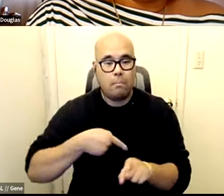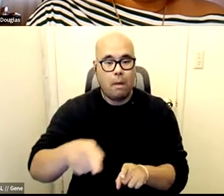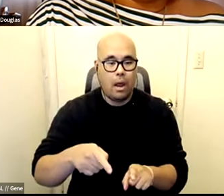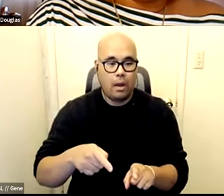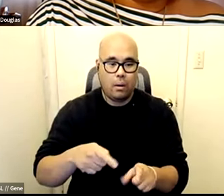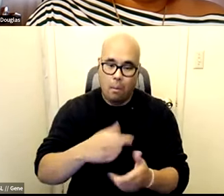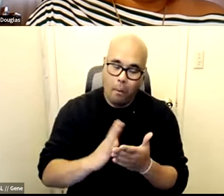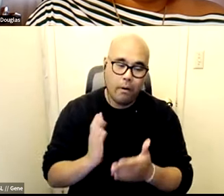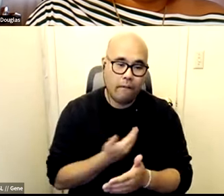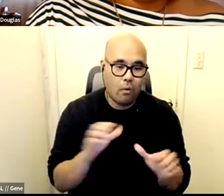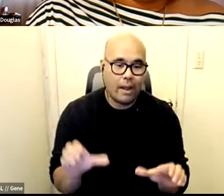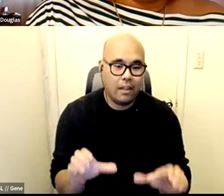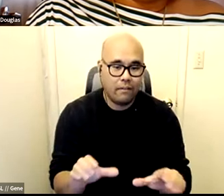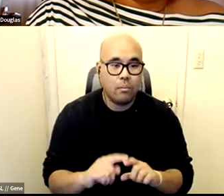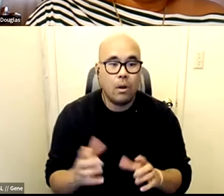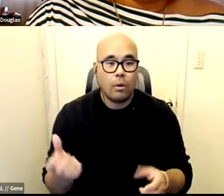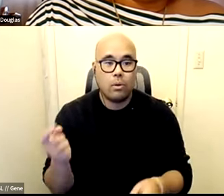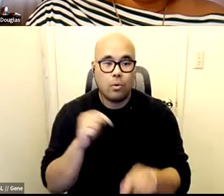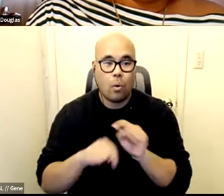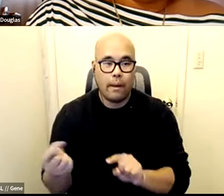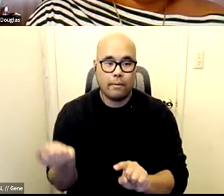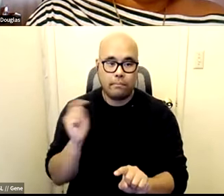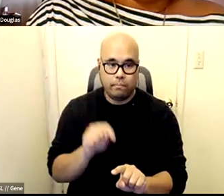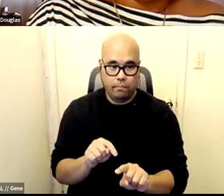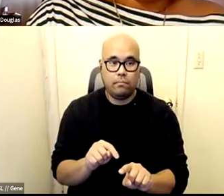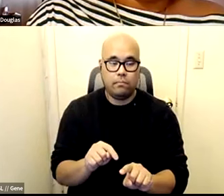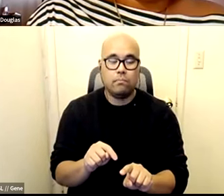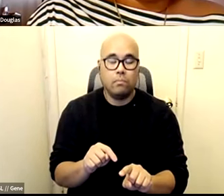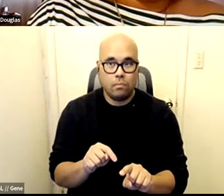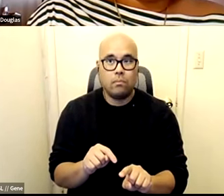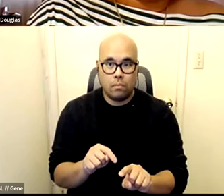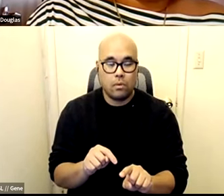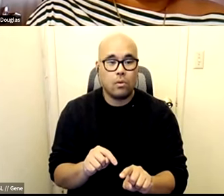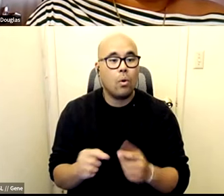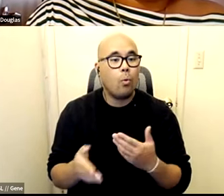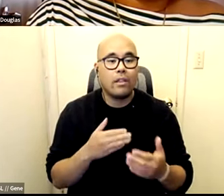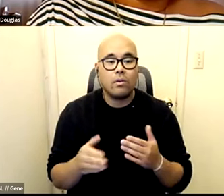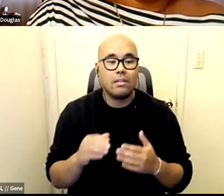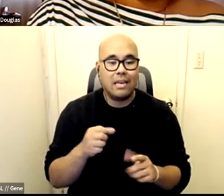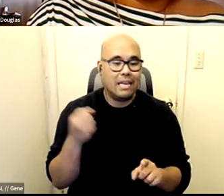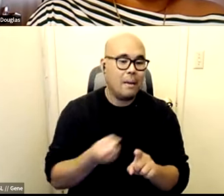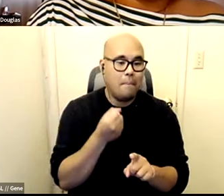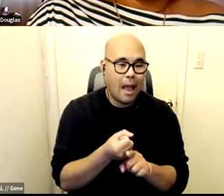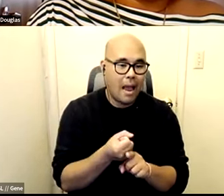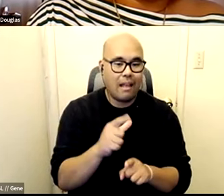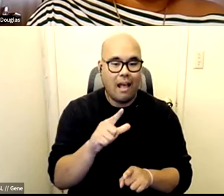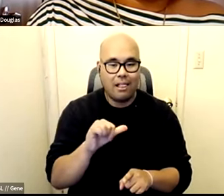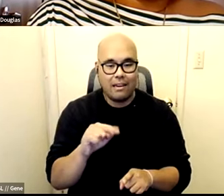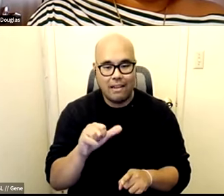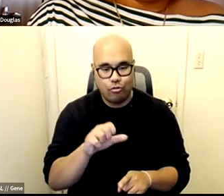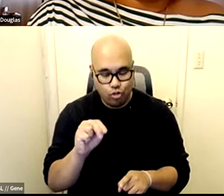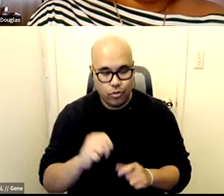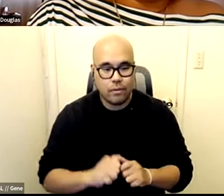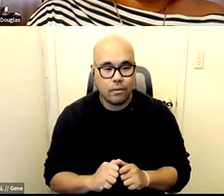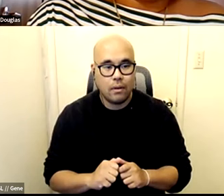activity um but i just want to bring us back around to you know whether it's through impact litigation whether it's through administrative levers